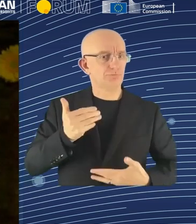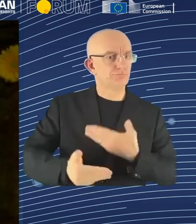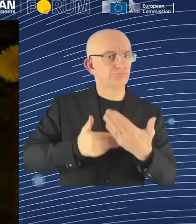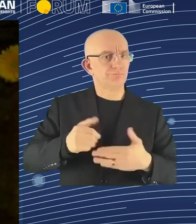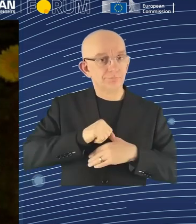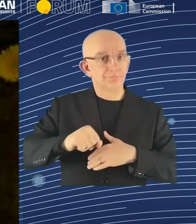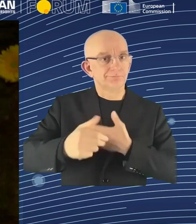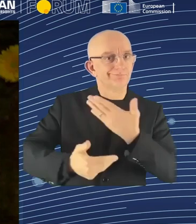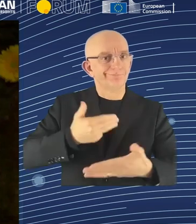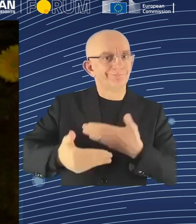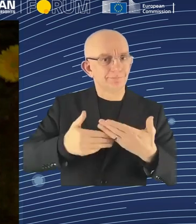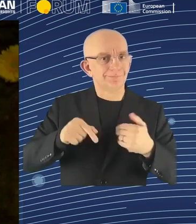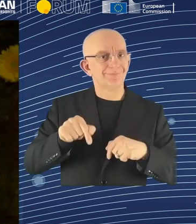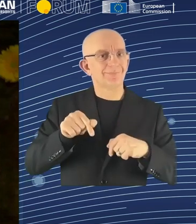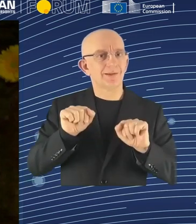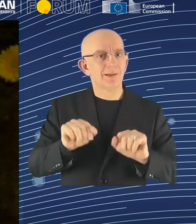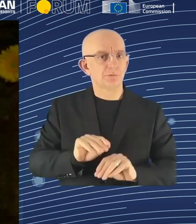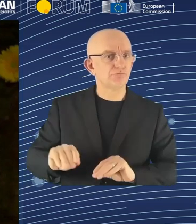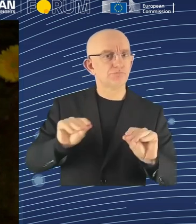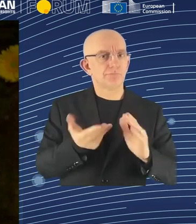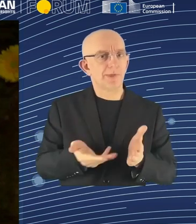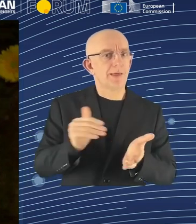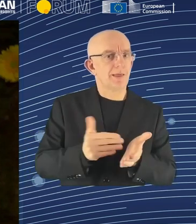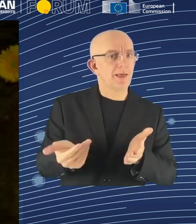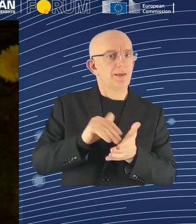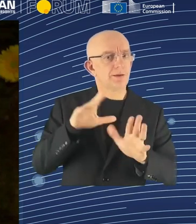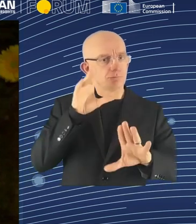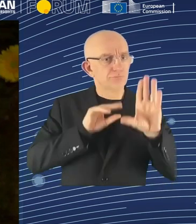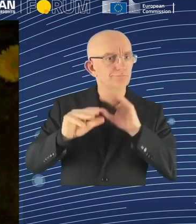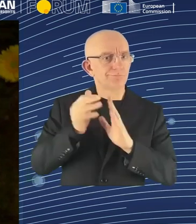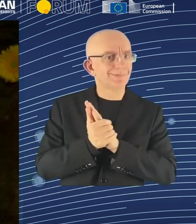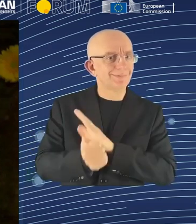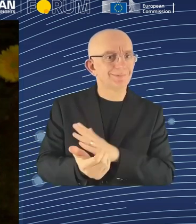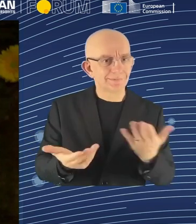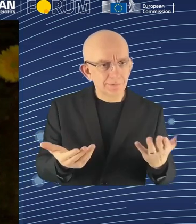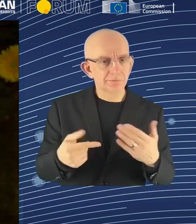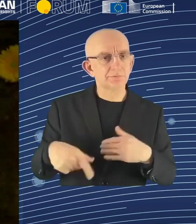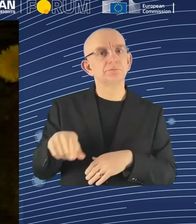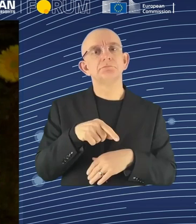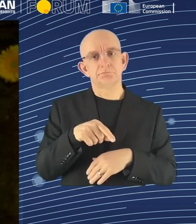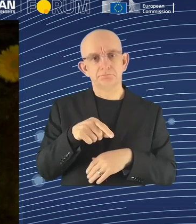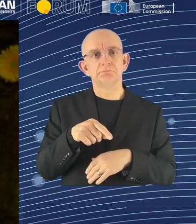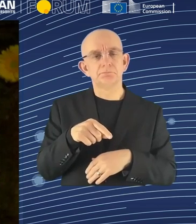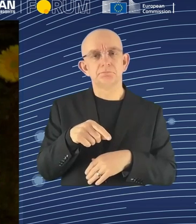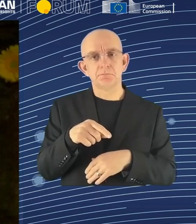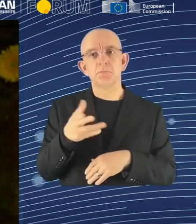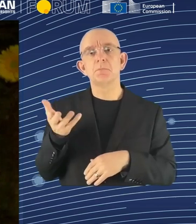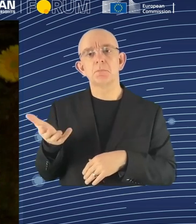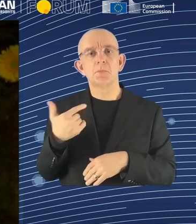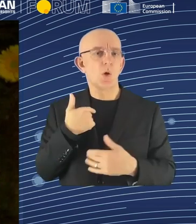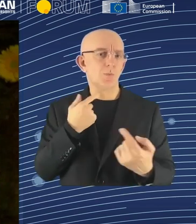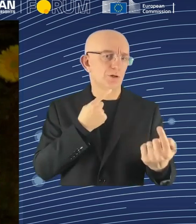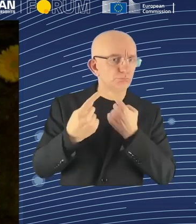We talk with the private sector, with the businesses and asking the needs, no?